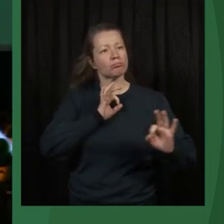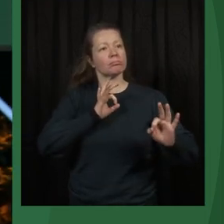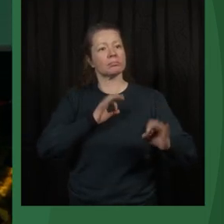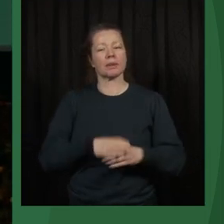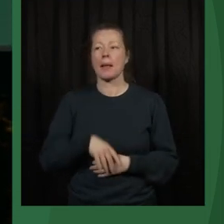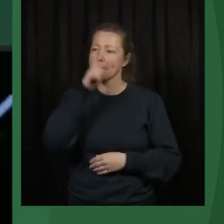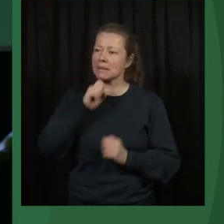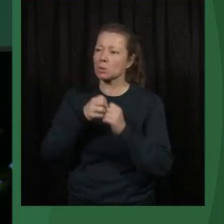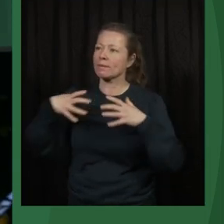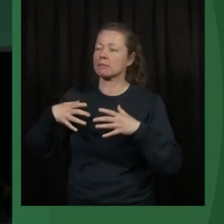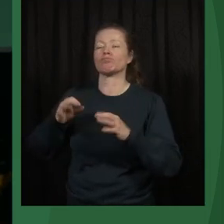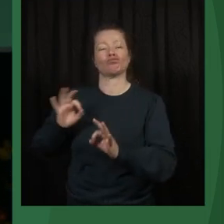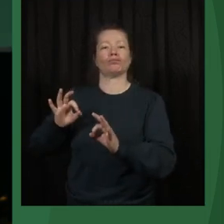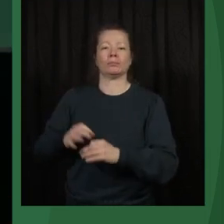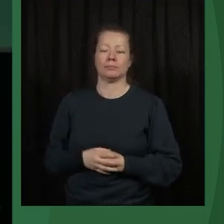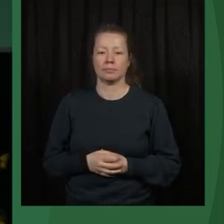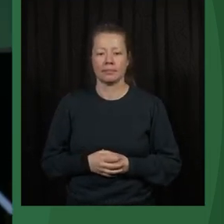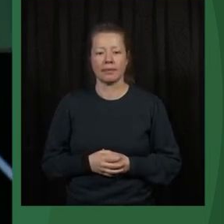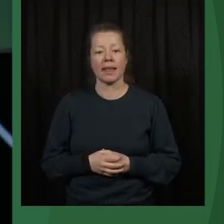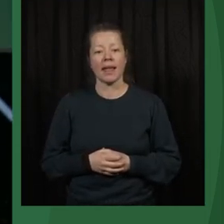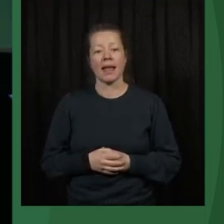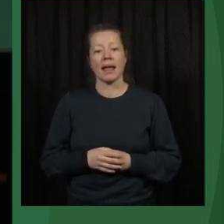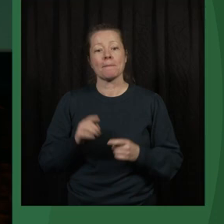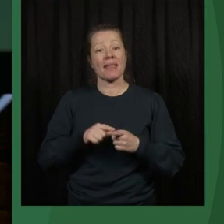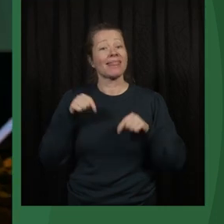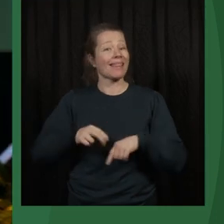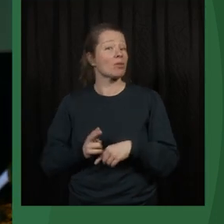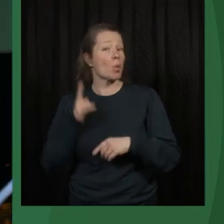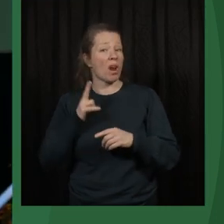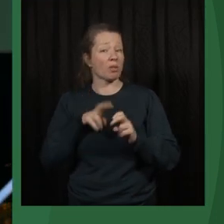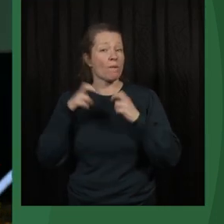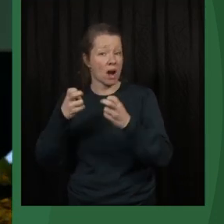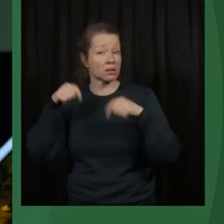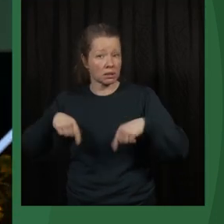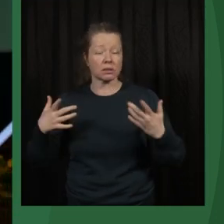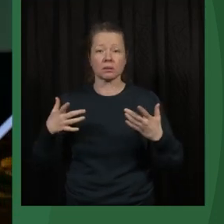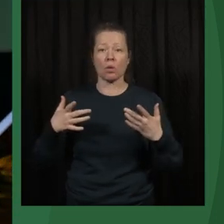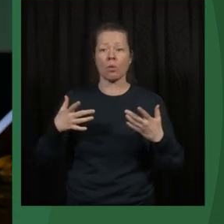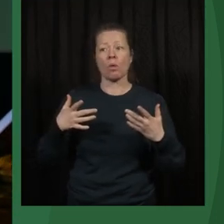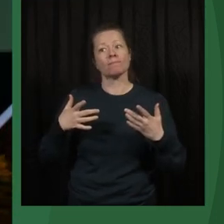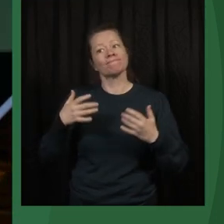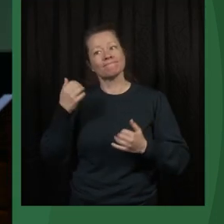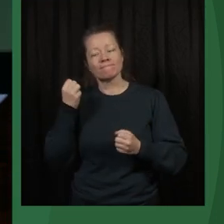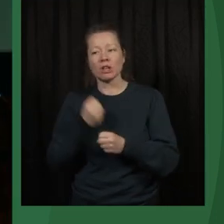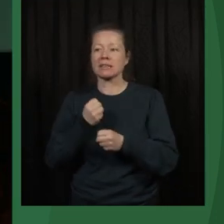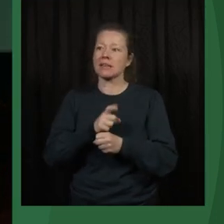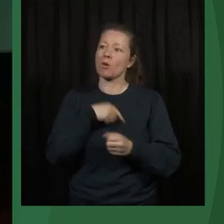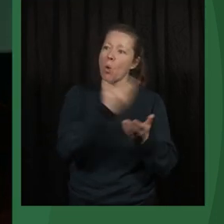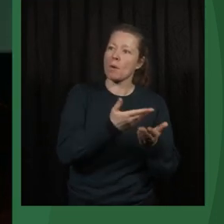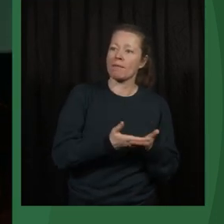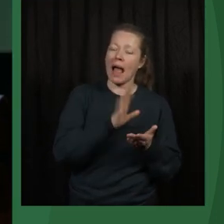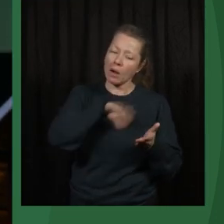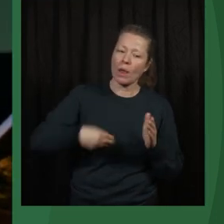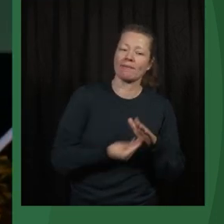human development is great. But this is the NORAD conference, and ultimately NORAD is tasked to invest in these